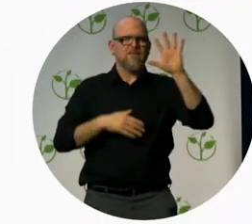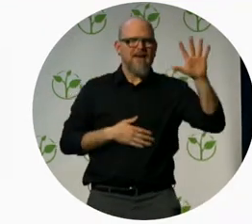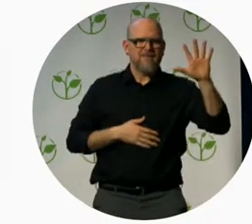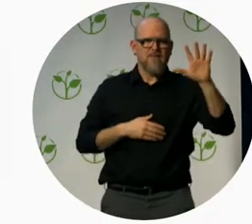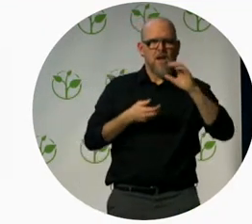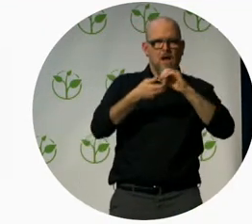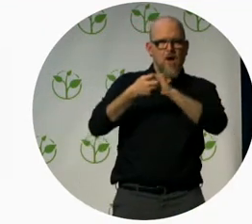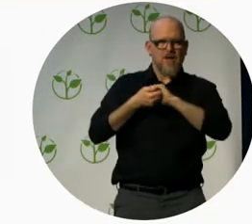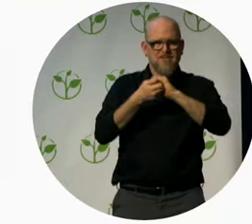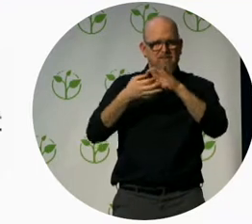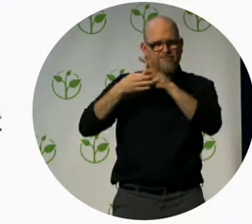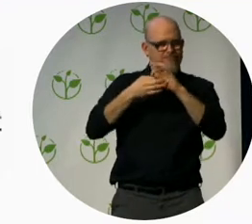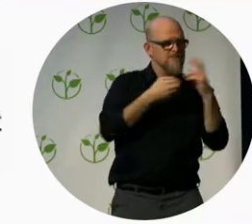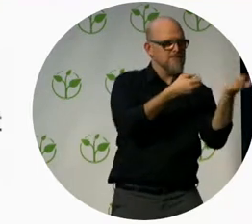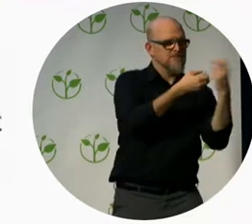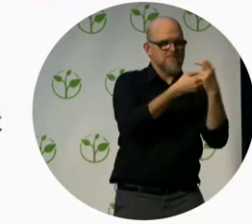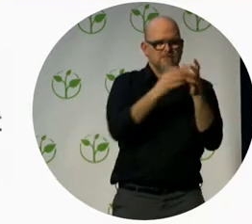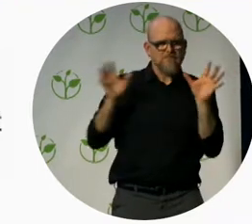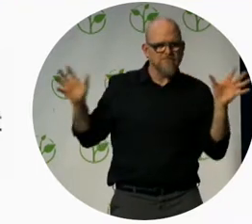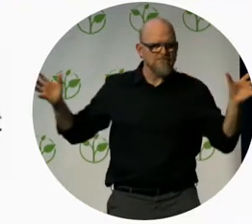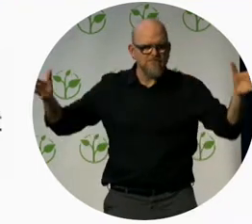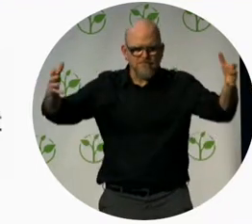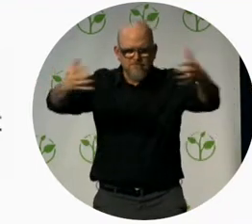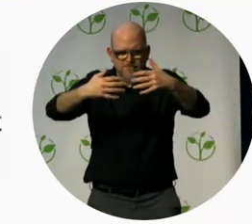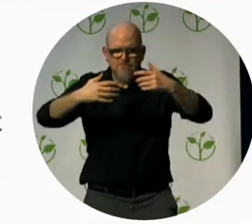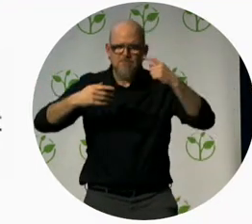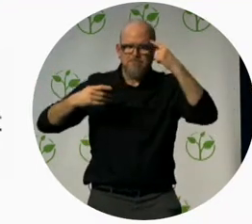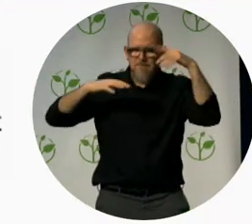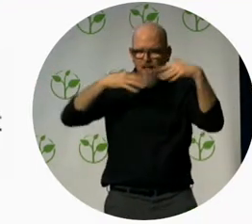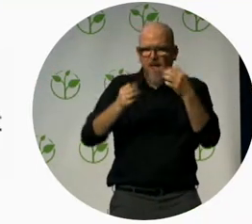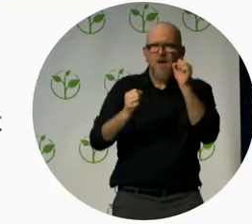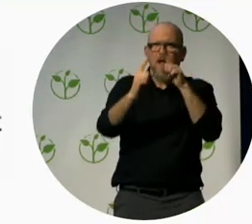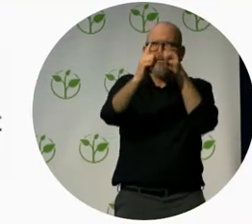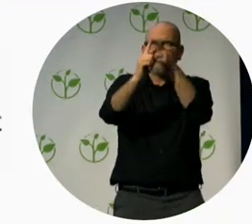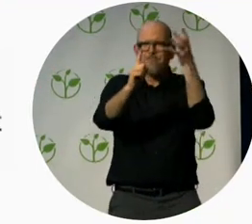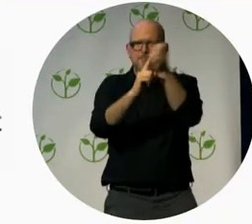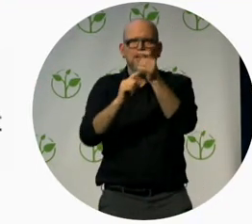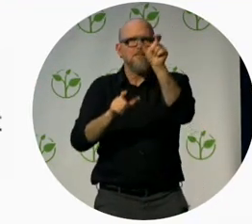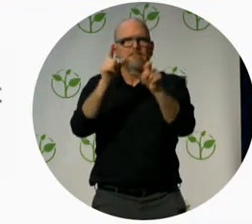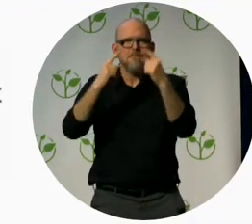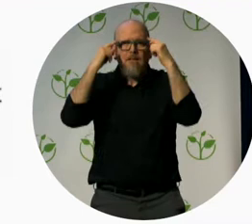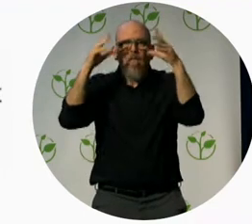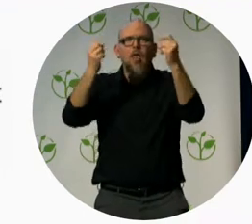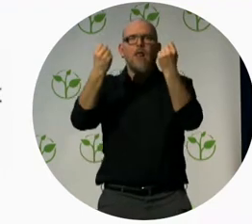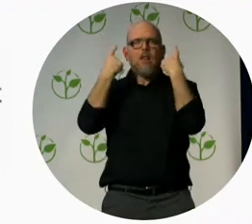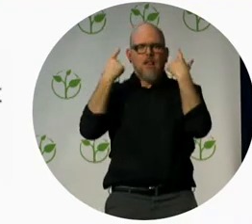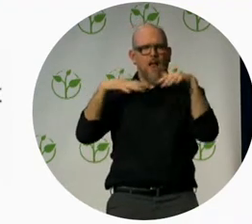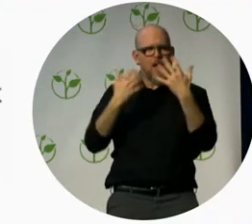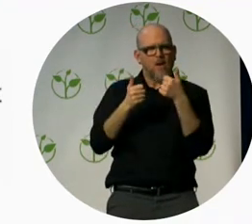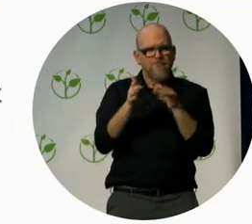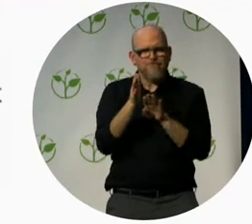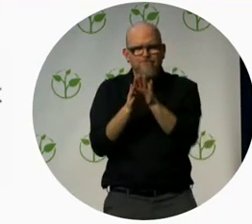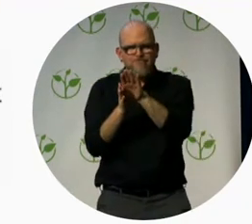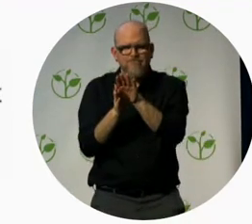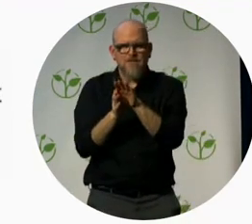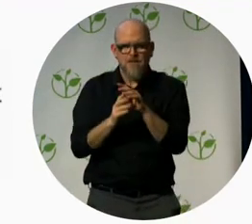we have learned the power of the curb-cut effect. That's the idea that an accommodation designed for some